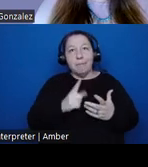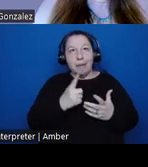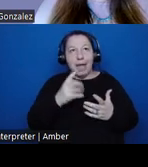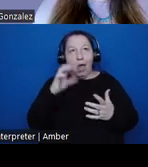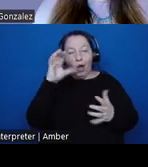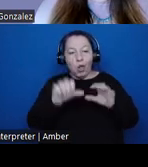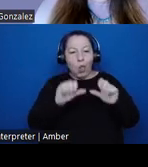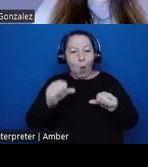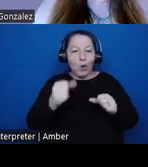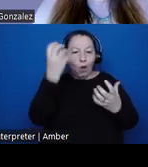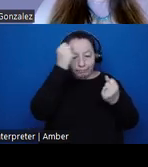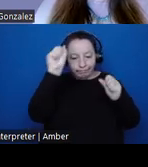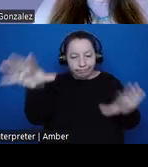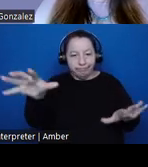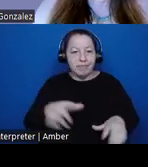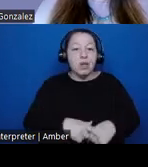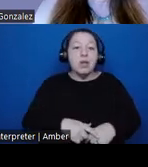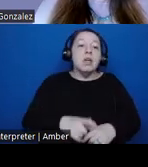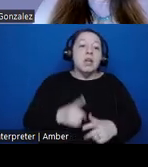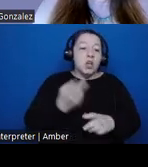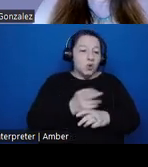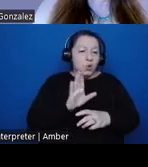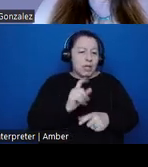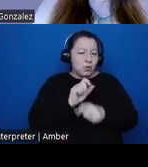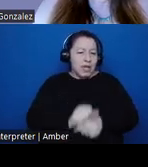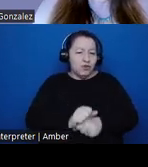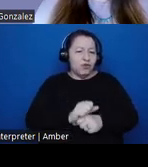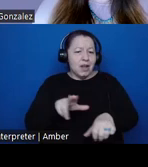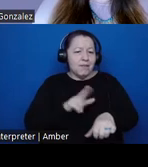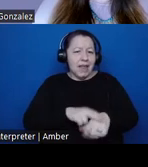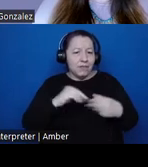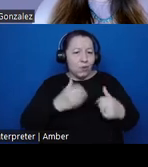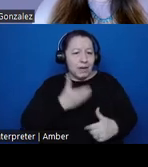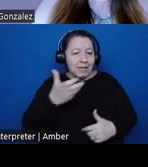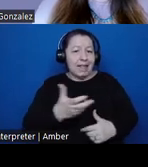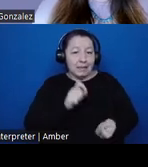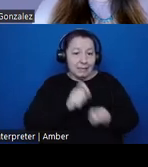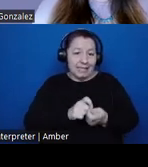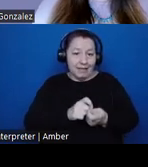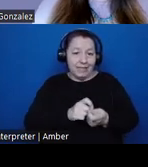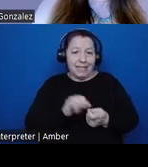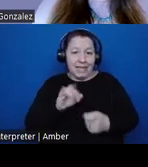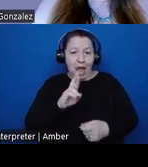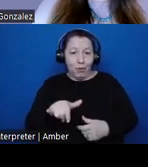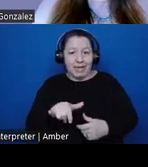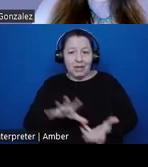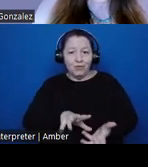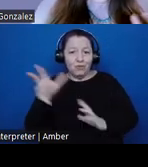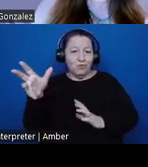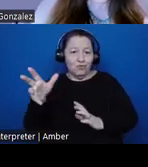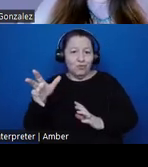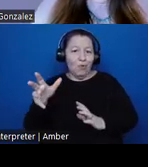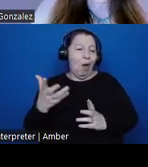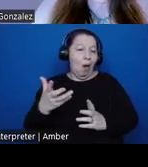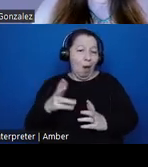poetry and stories, he uses the tradition of native storytelling and specifically irony to disrupt terminal narratives about quote unquote